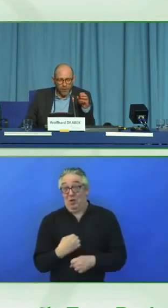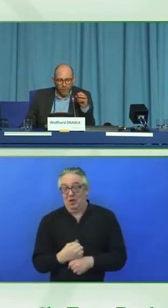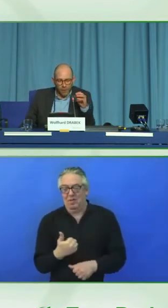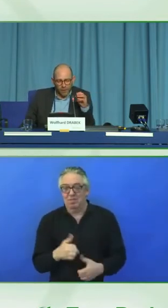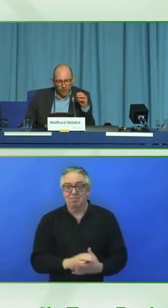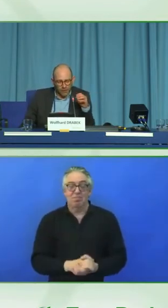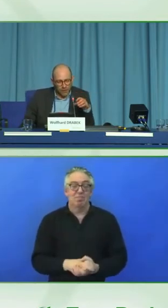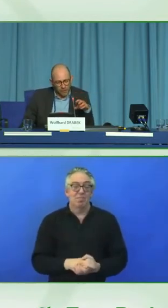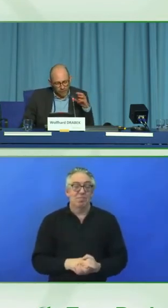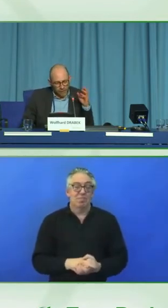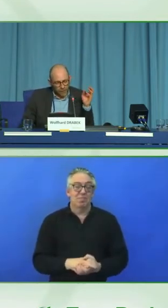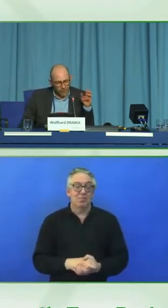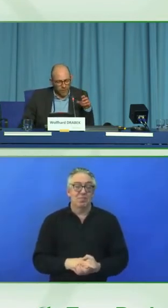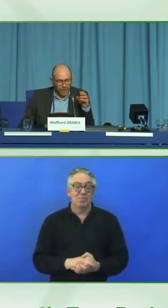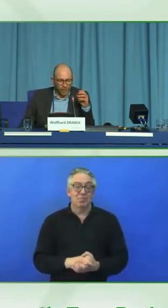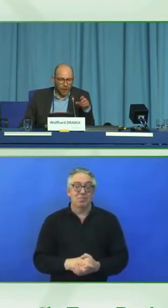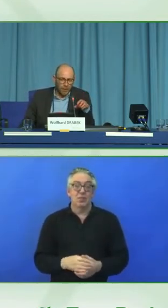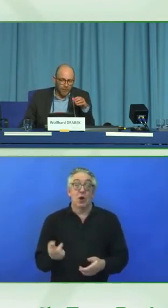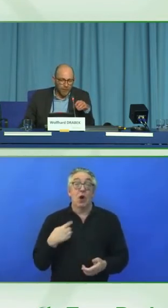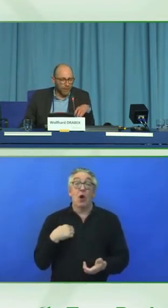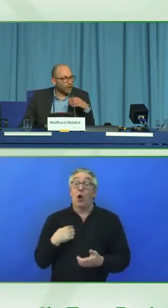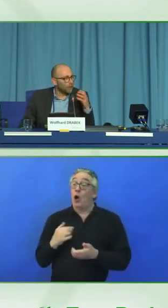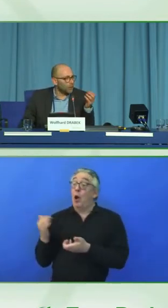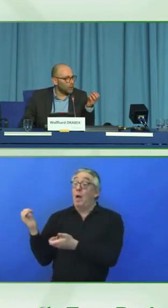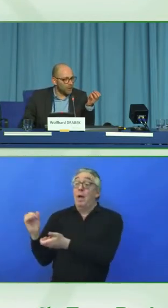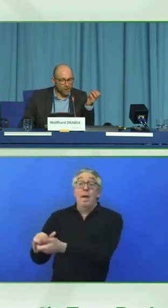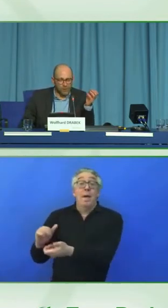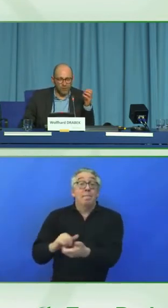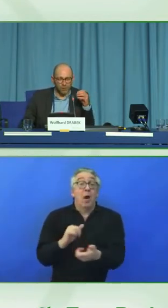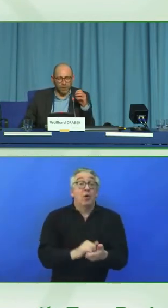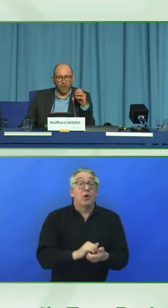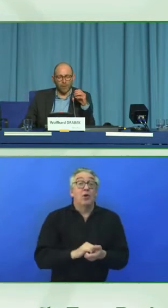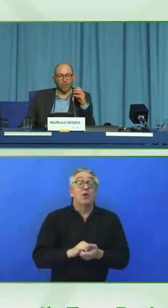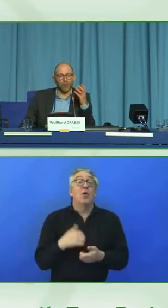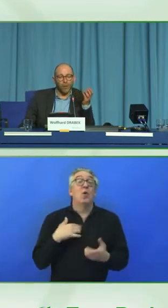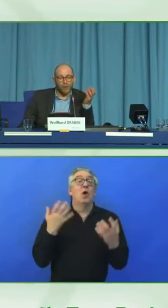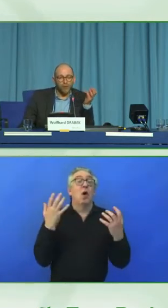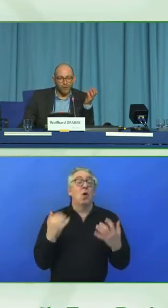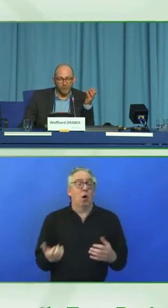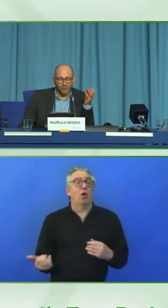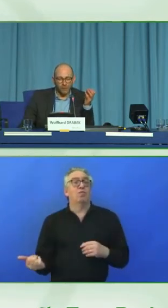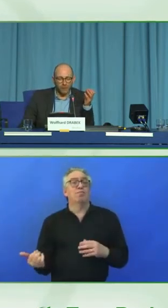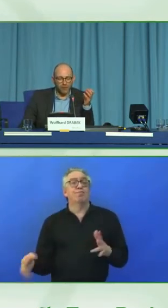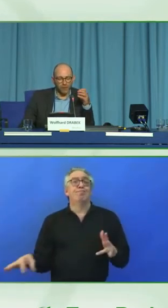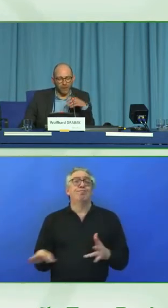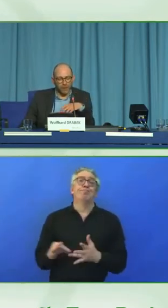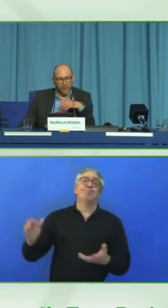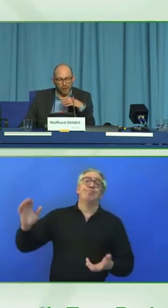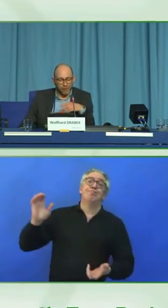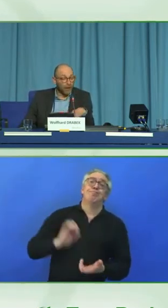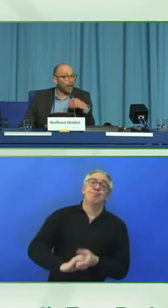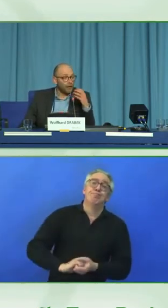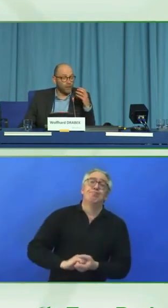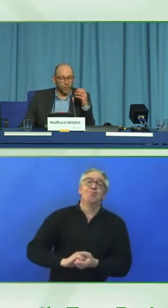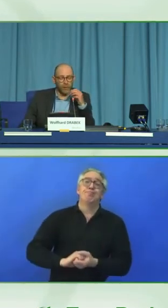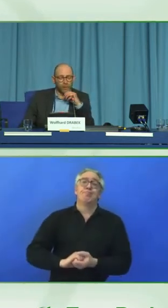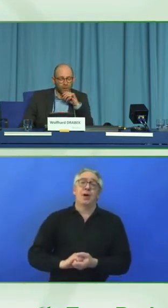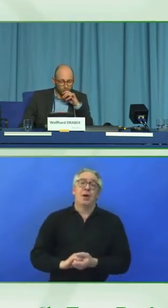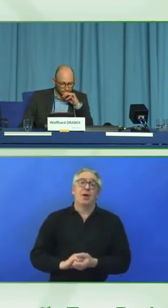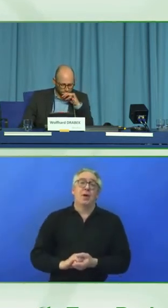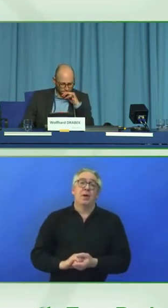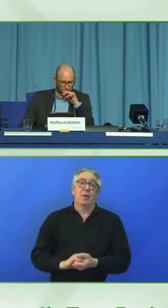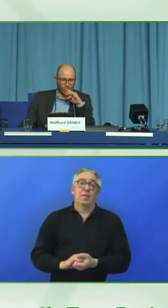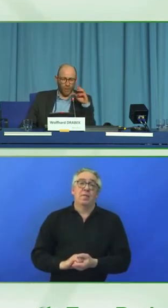with our partners in order to help companies and organizations to become more inclusive, so they can and